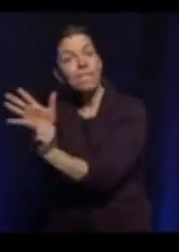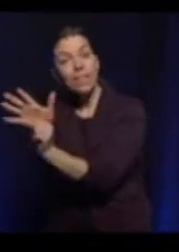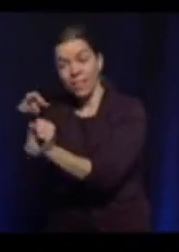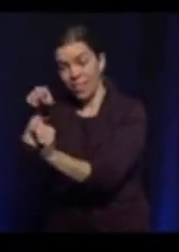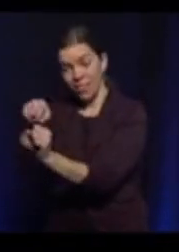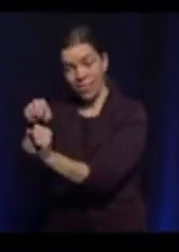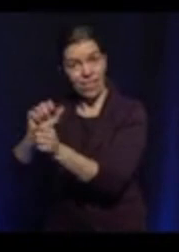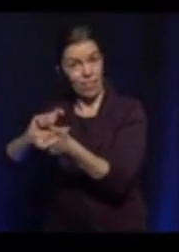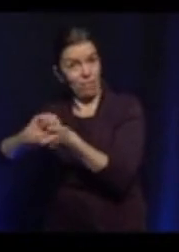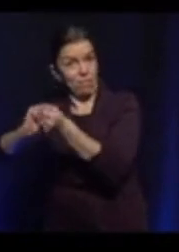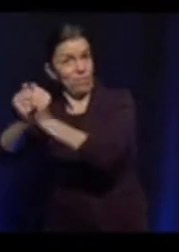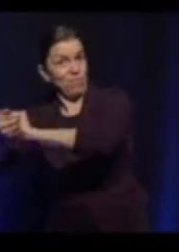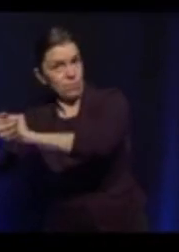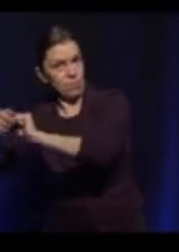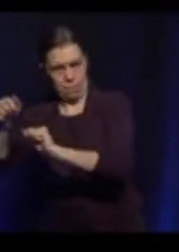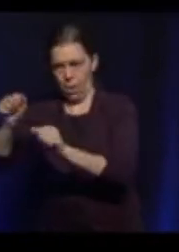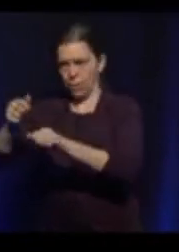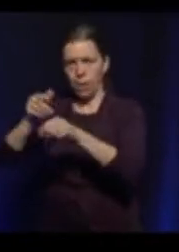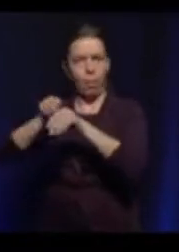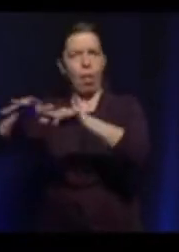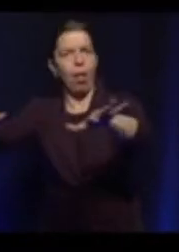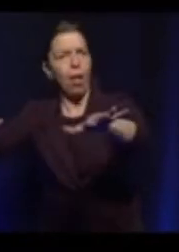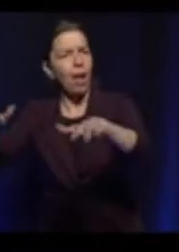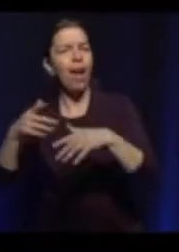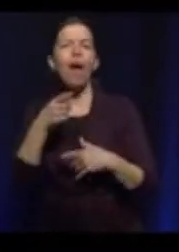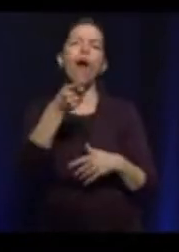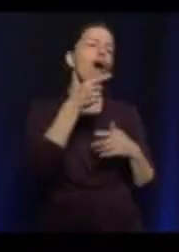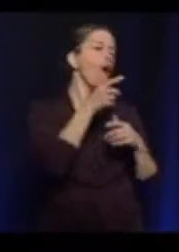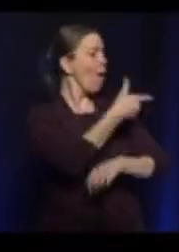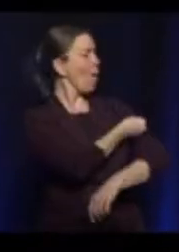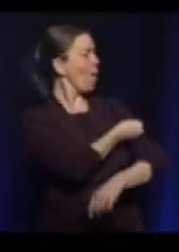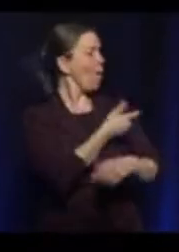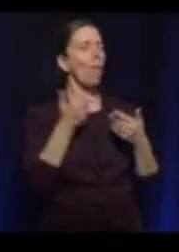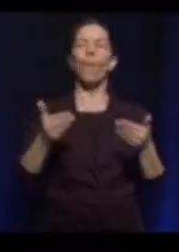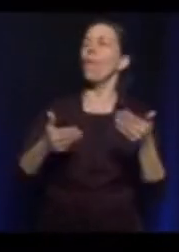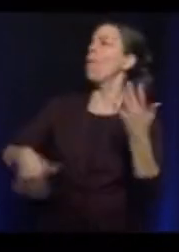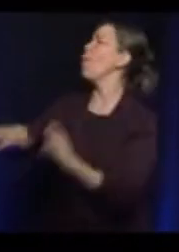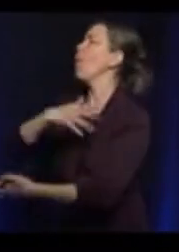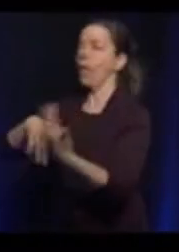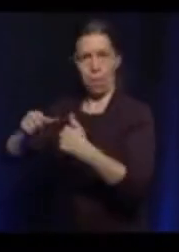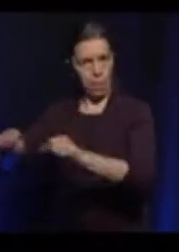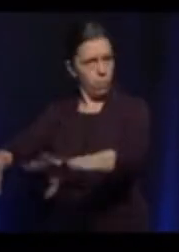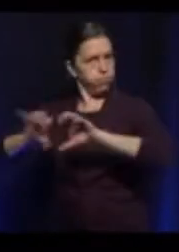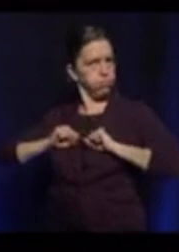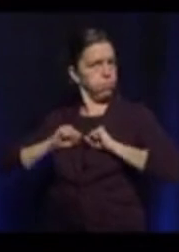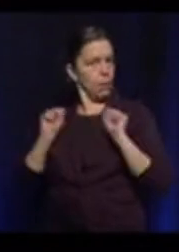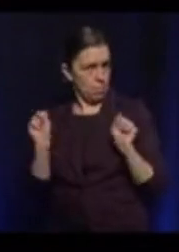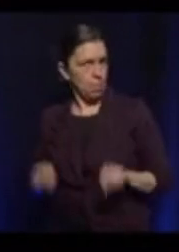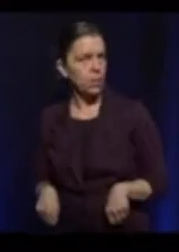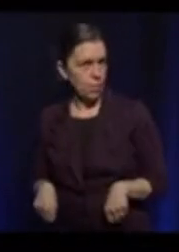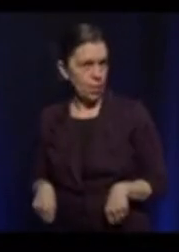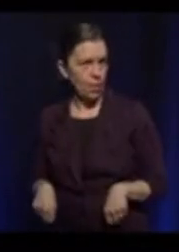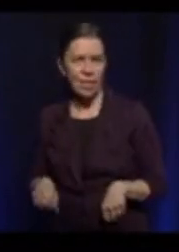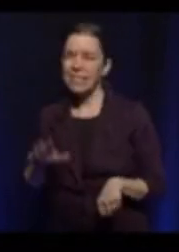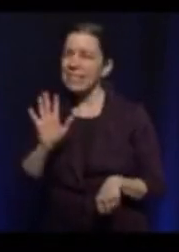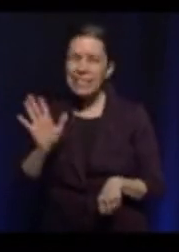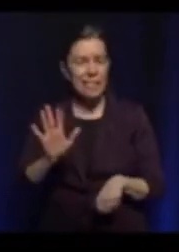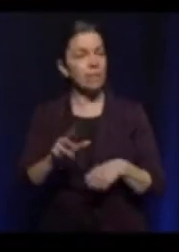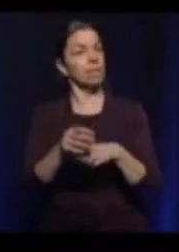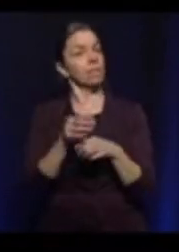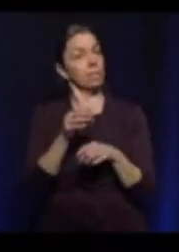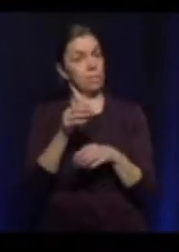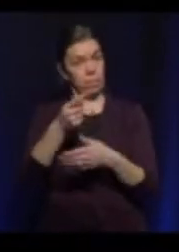our guard down. Next week is March break. I have to say that it worries